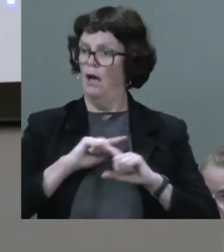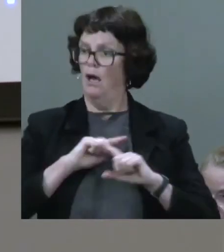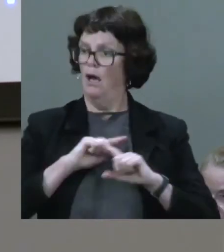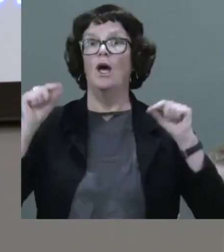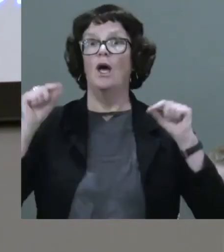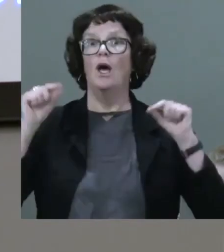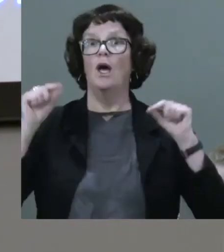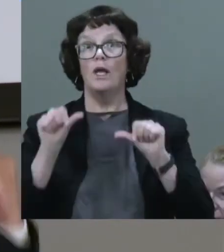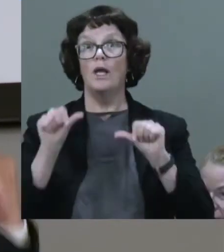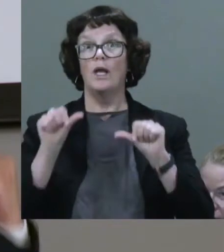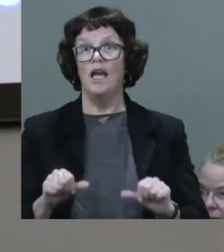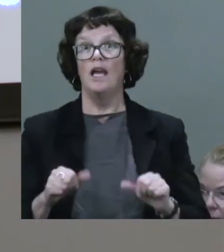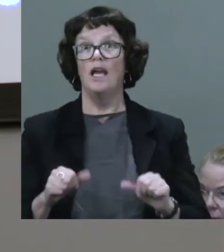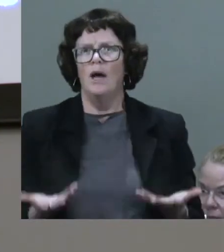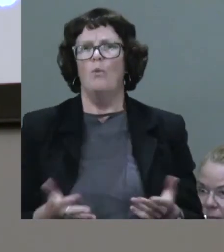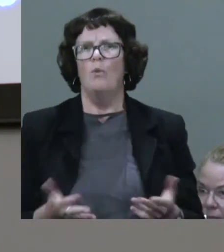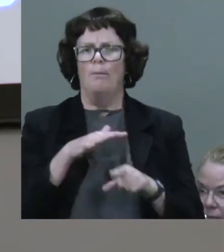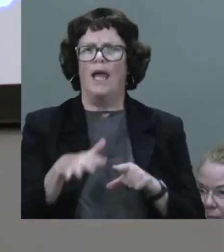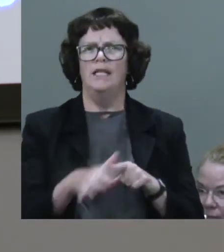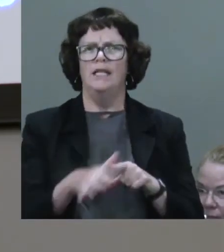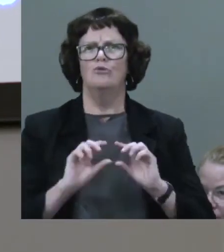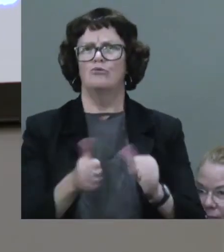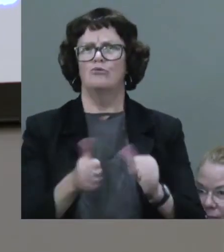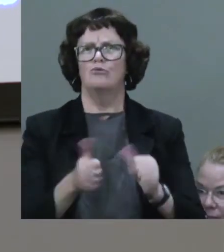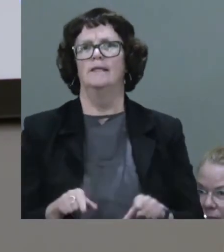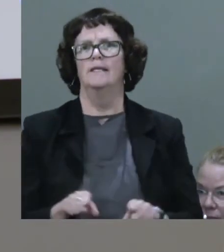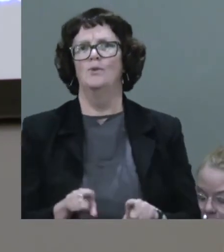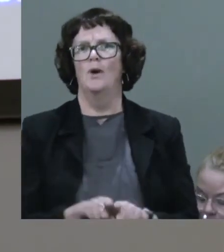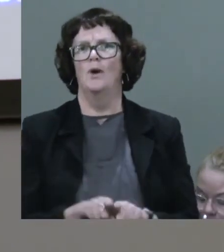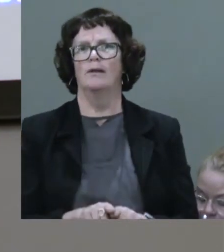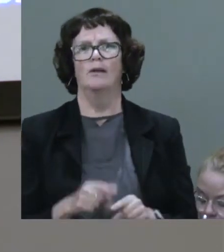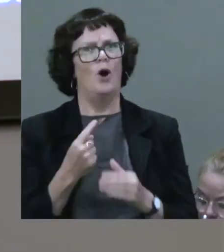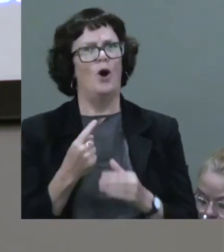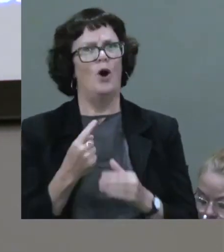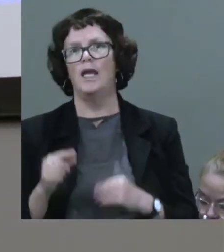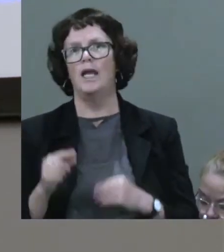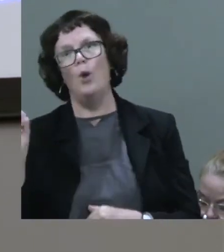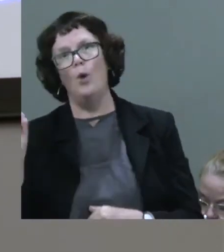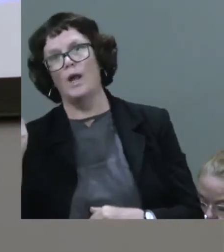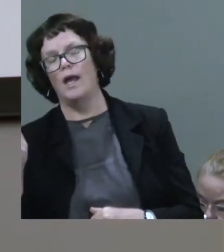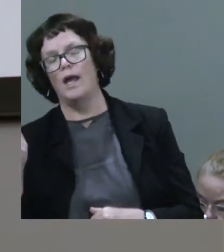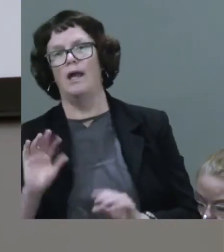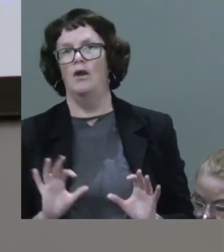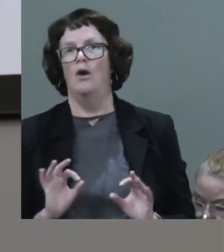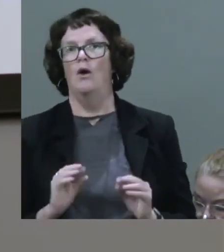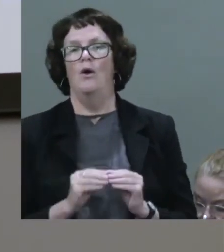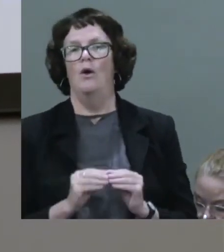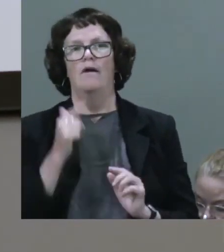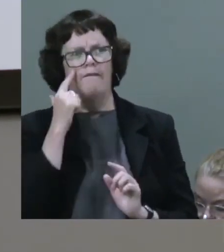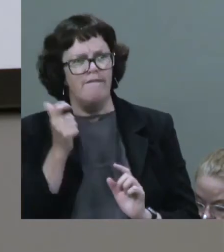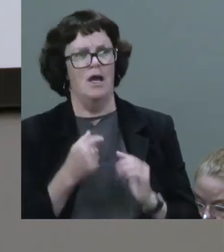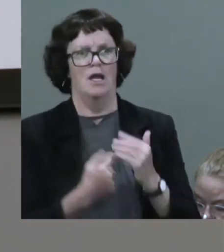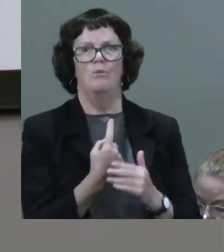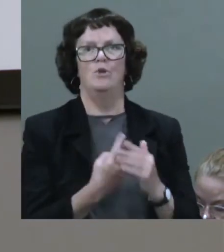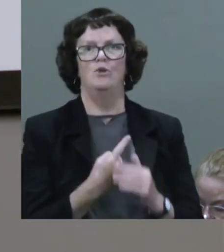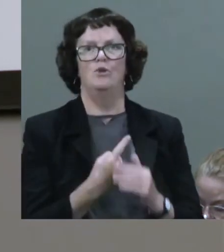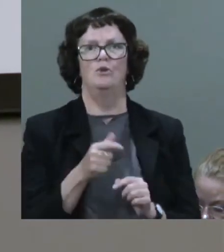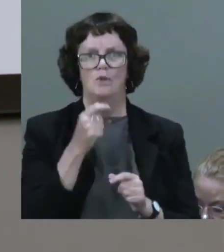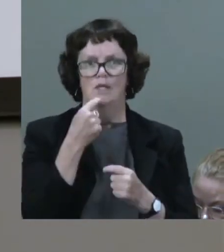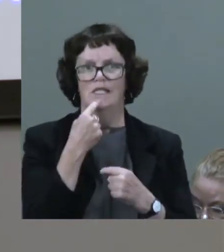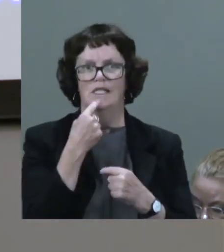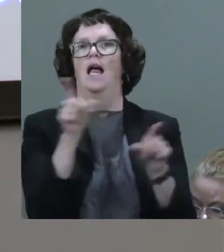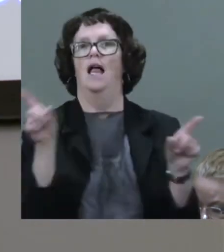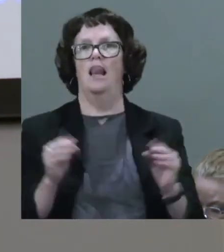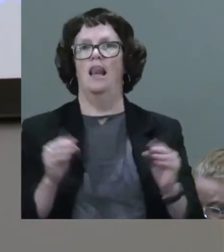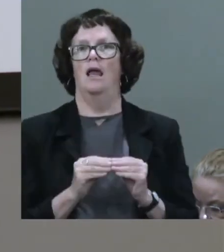we're bloody great. And to find those opportunities and those spaces, to shout that from the rooftop